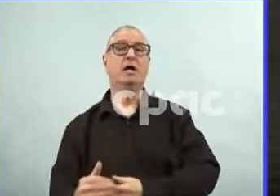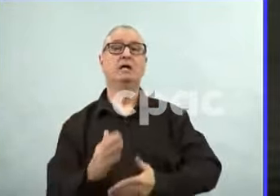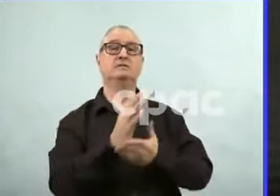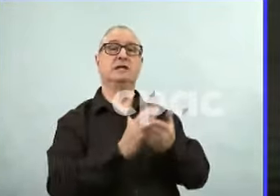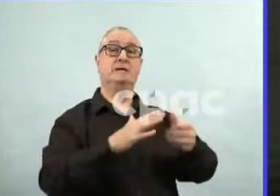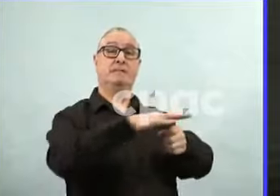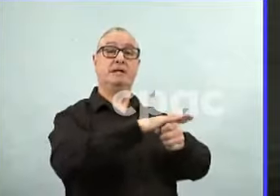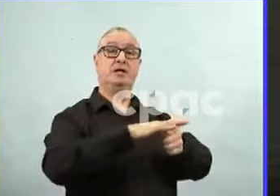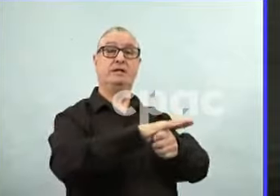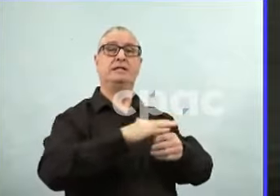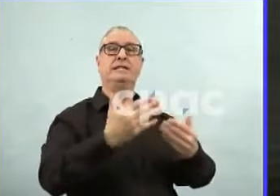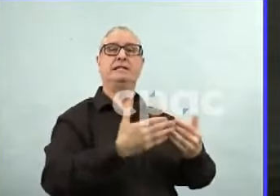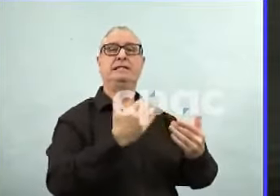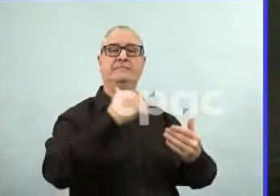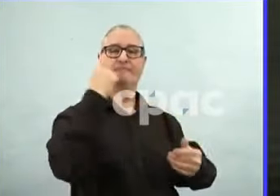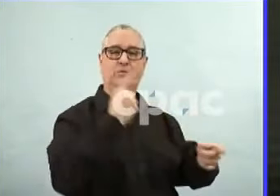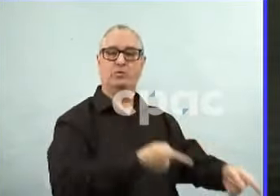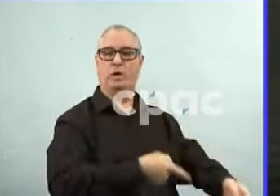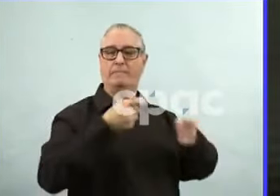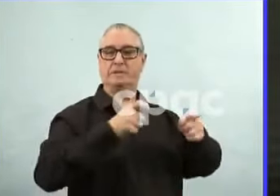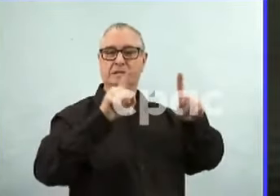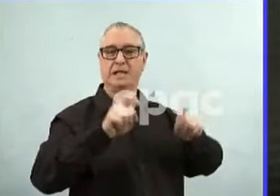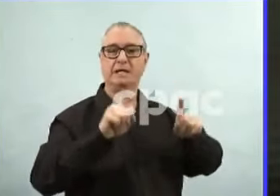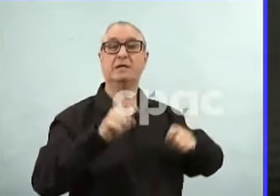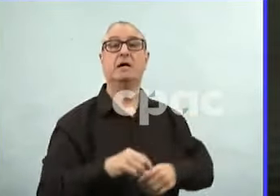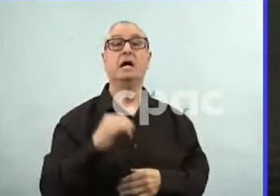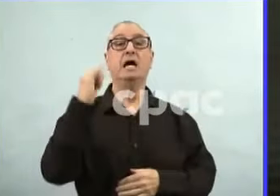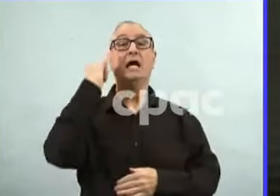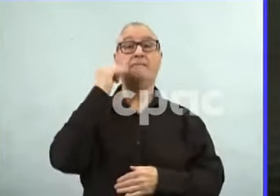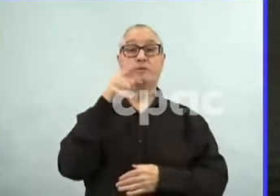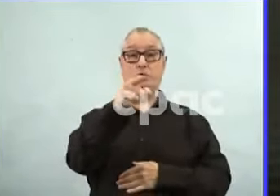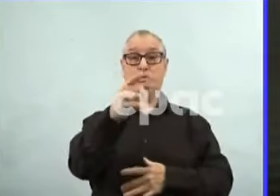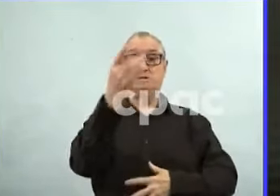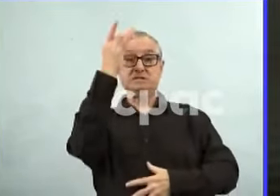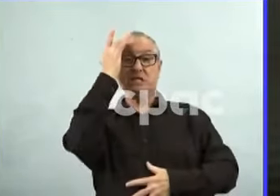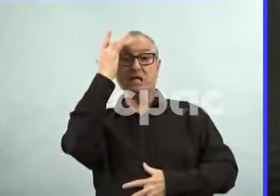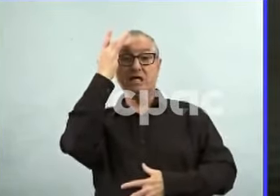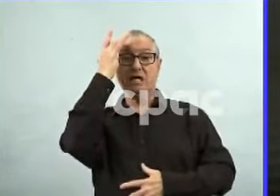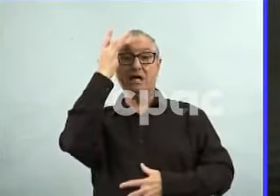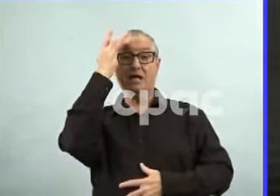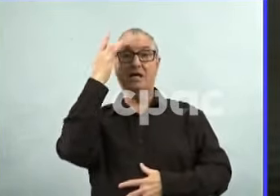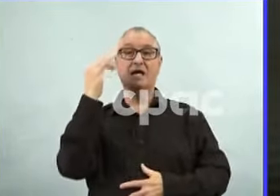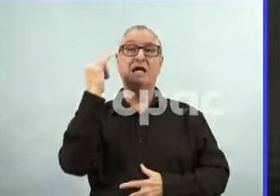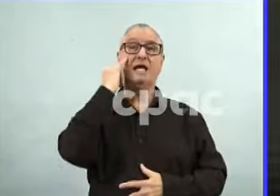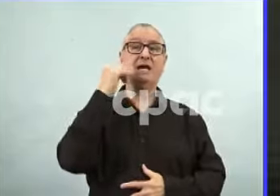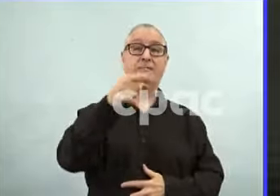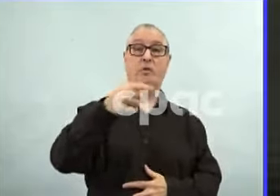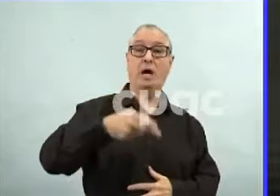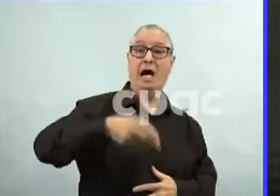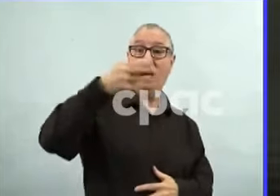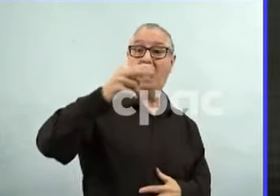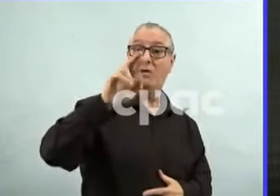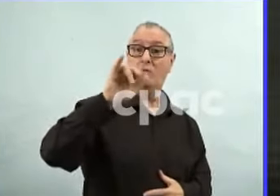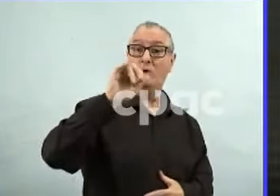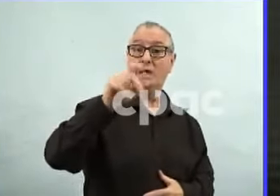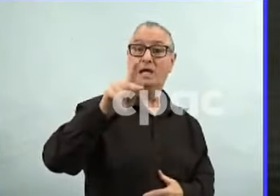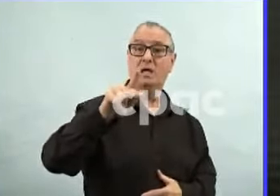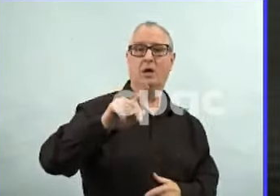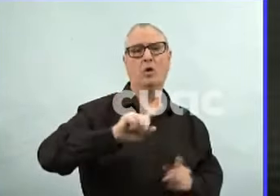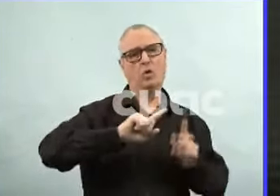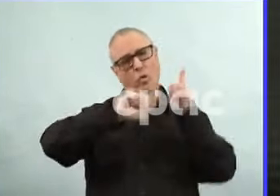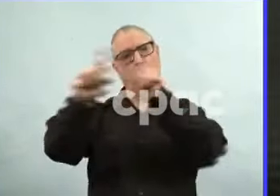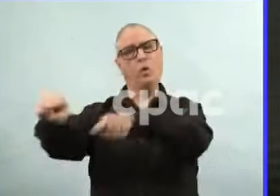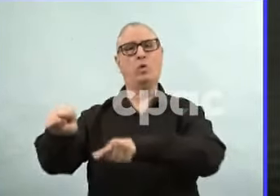symptomatic, go get tested, especially if you are at a higher risk category where you can look at that treatment. And that